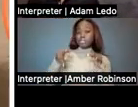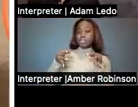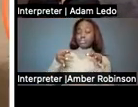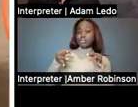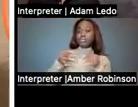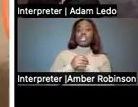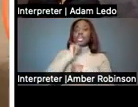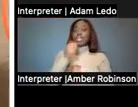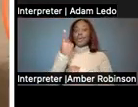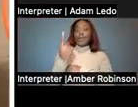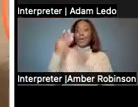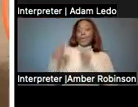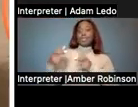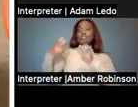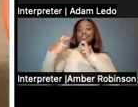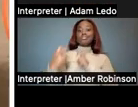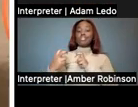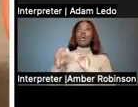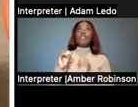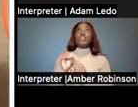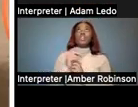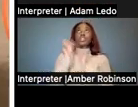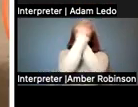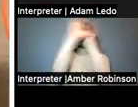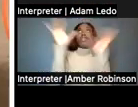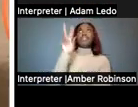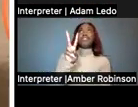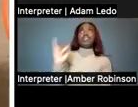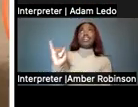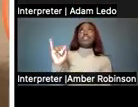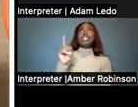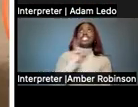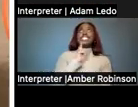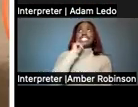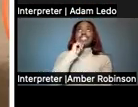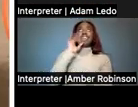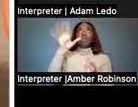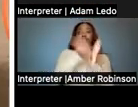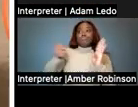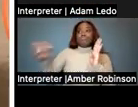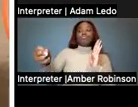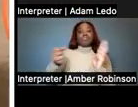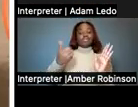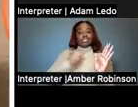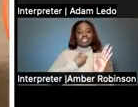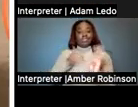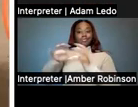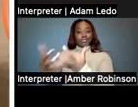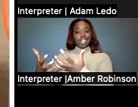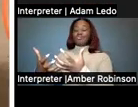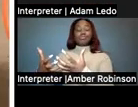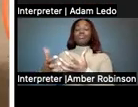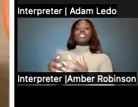It's not one person sitting in an office, ooh, visual impairment, deafness, ooh, I'm going to put them in a self-contained class. It is a team